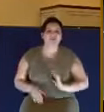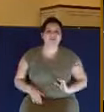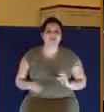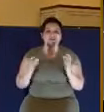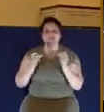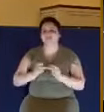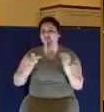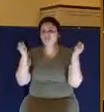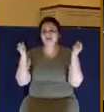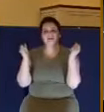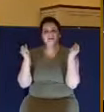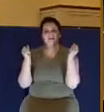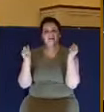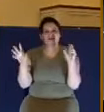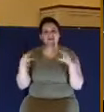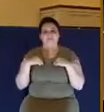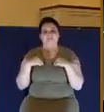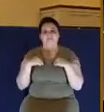feel love and accepted.